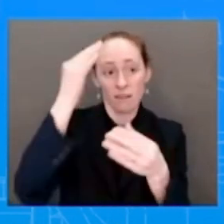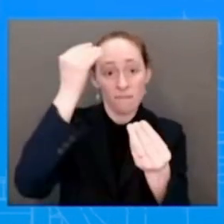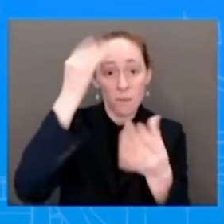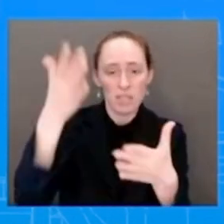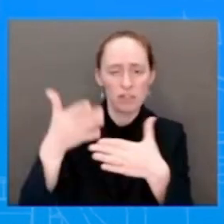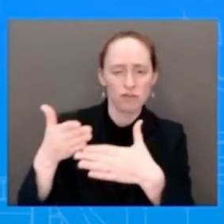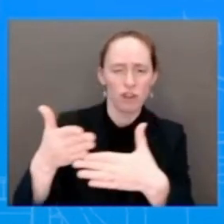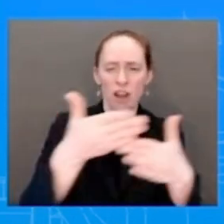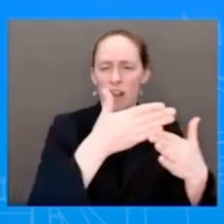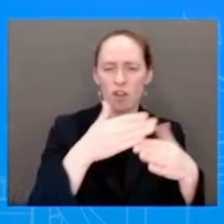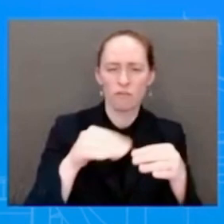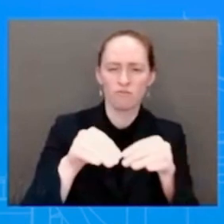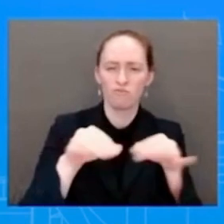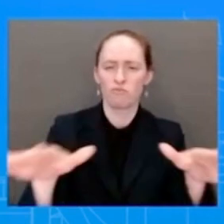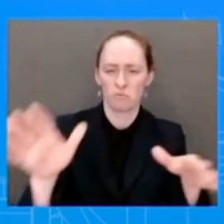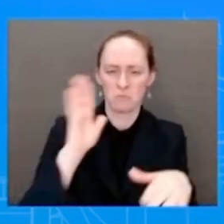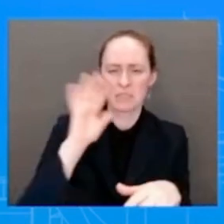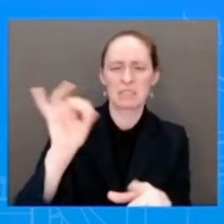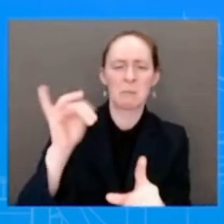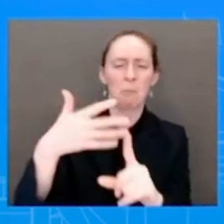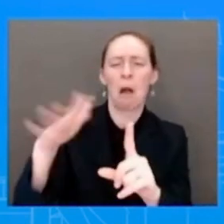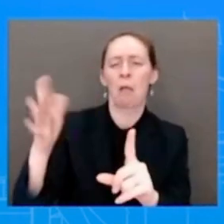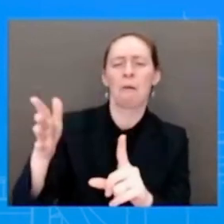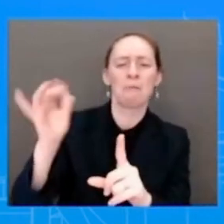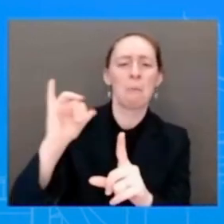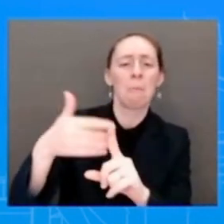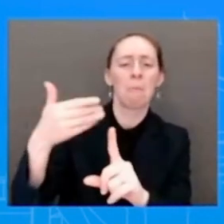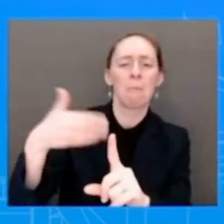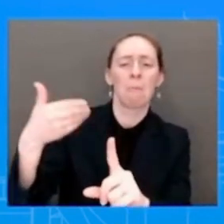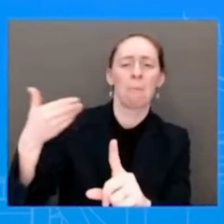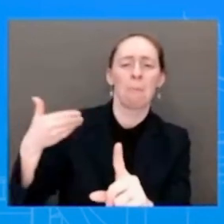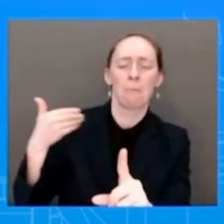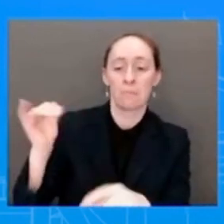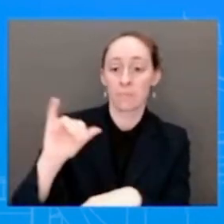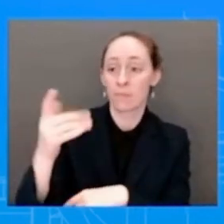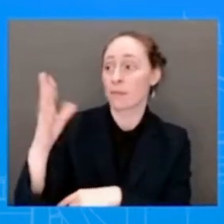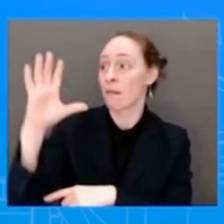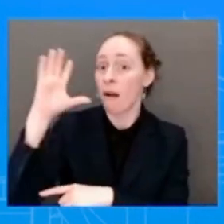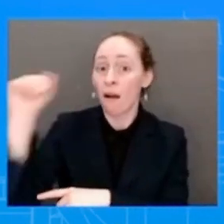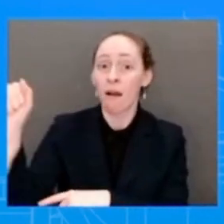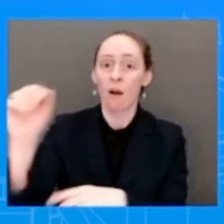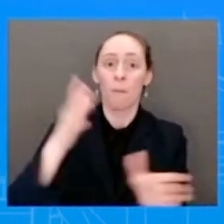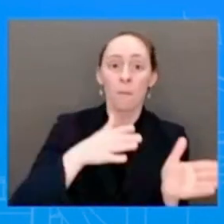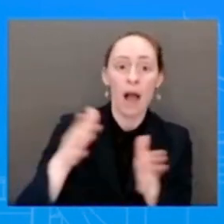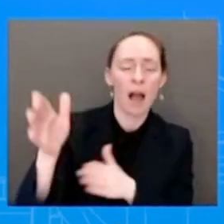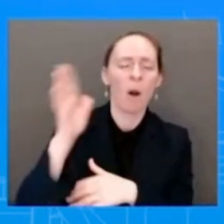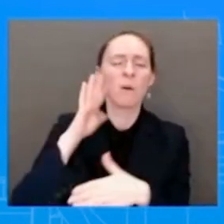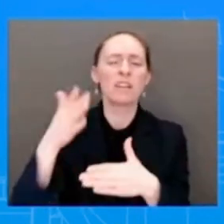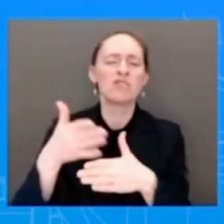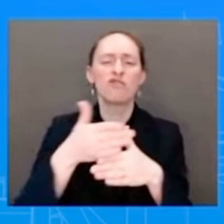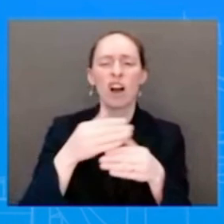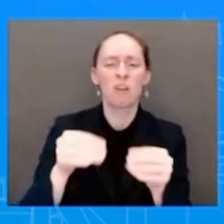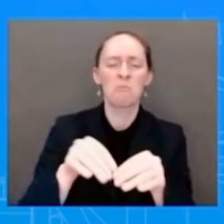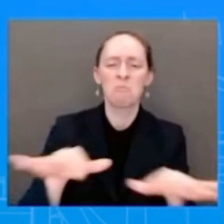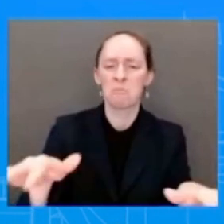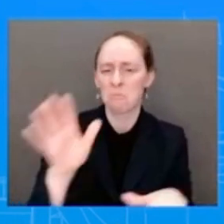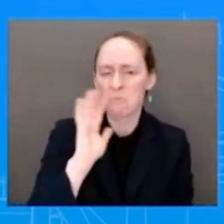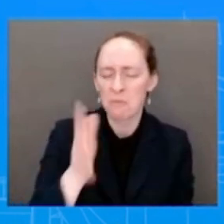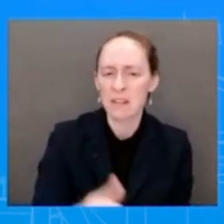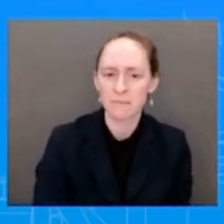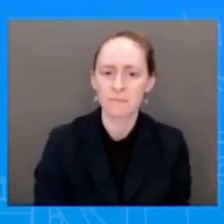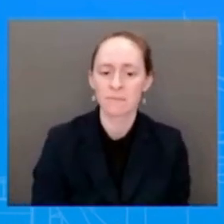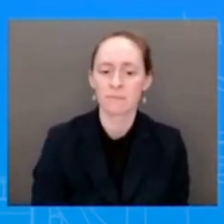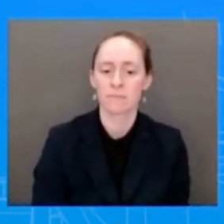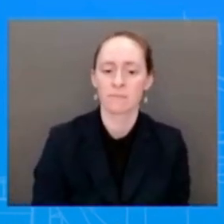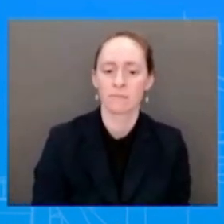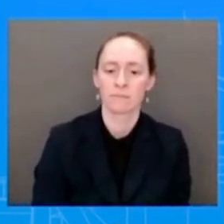travels, certainly outside of D.C. And, you know, what I can say now is that tomorrow the President